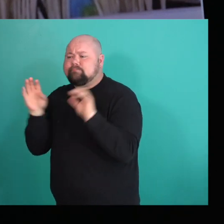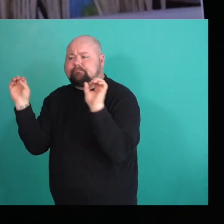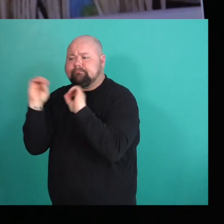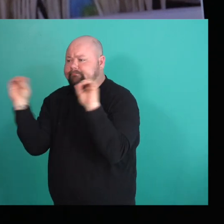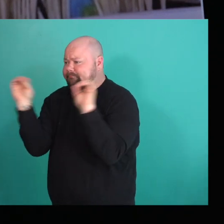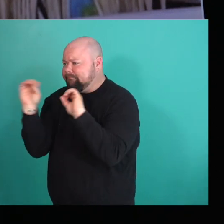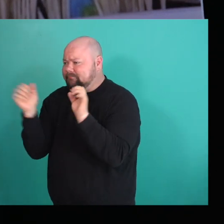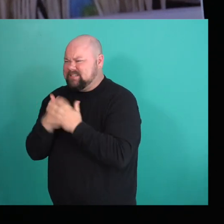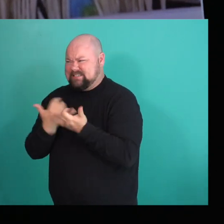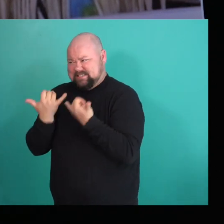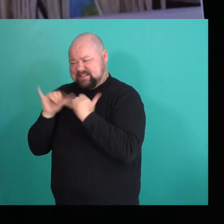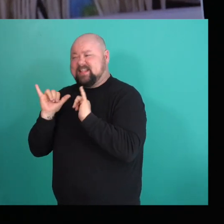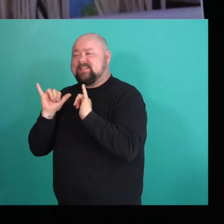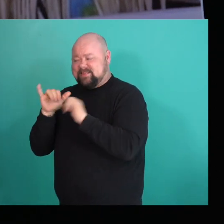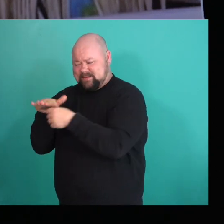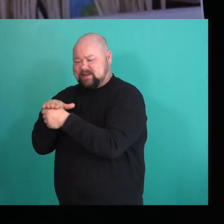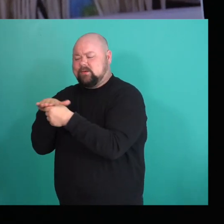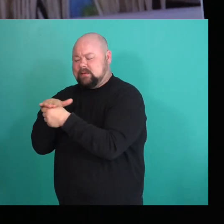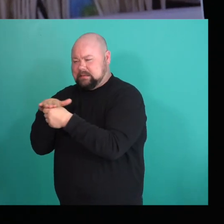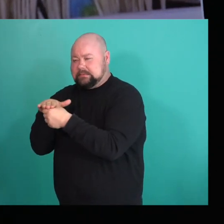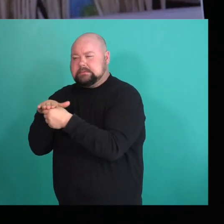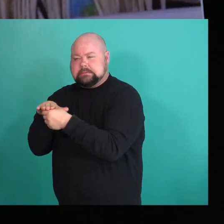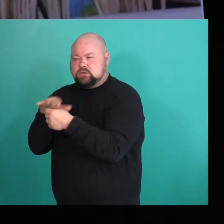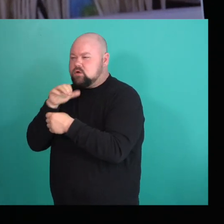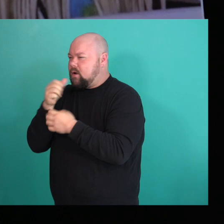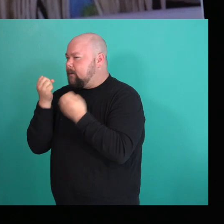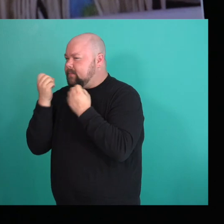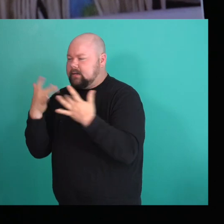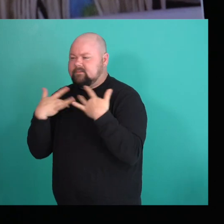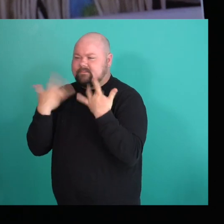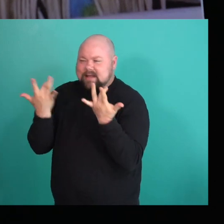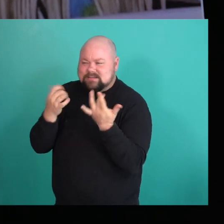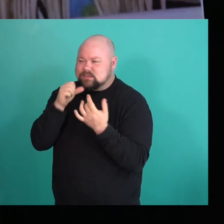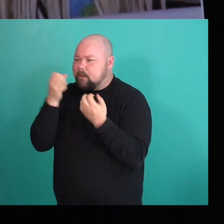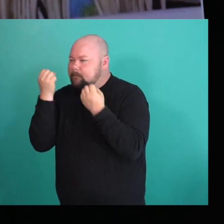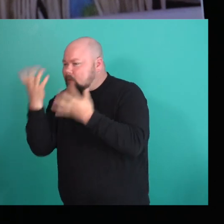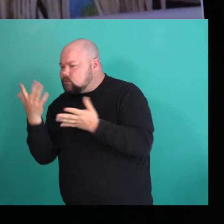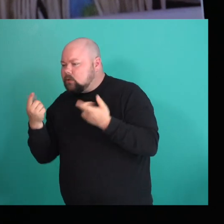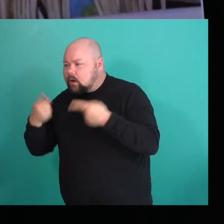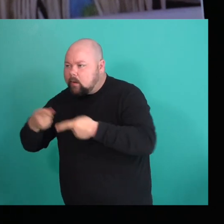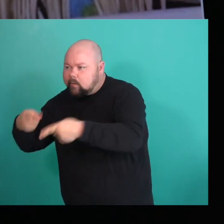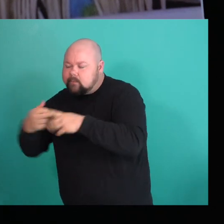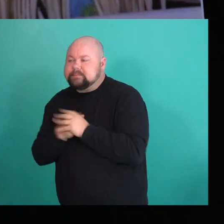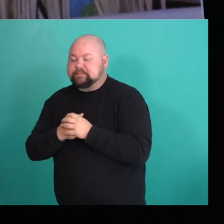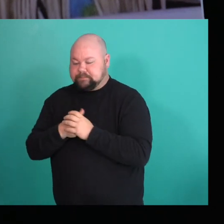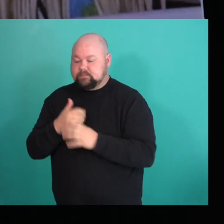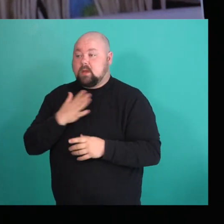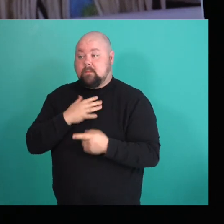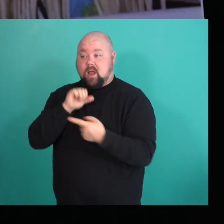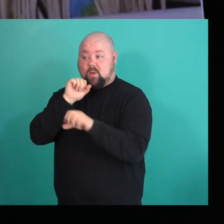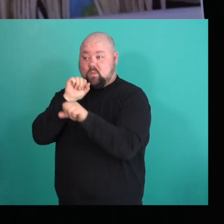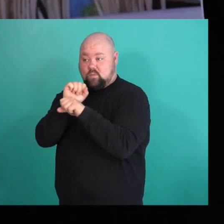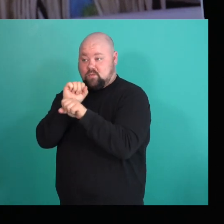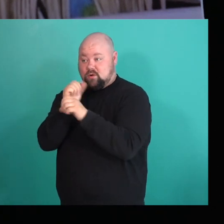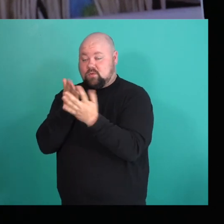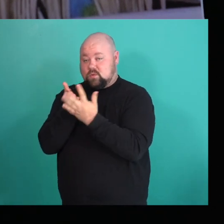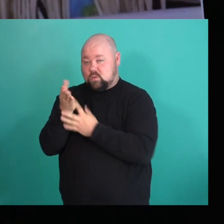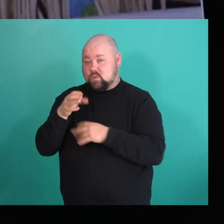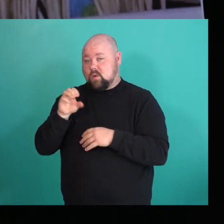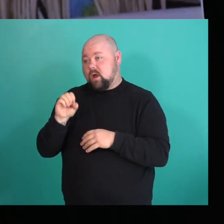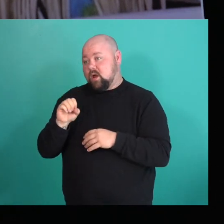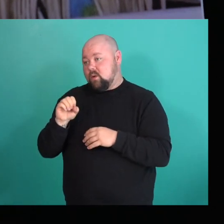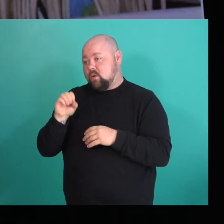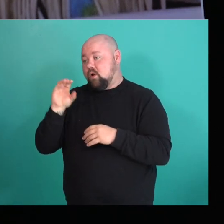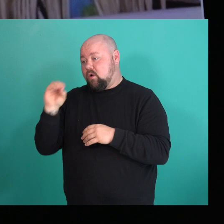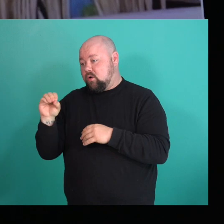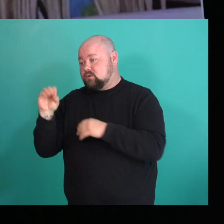And I think even still Langley suffers a bit from the lack of like events and stuff like that. Like I know like for, for my work at, at on screen, like I pay very close